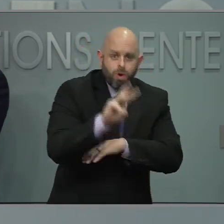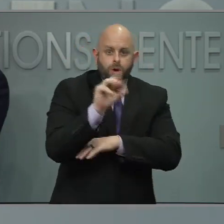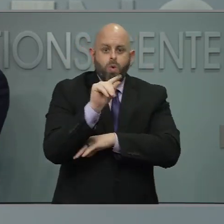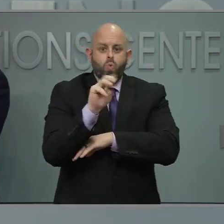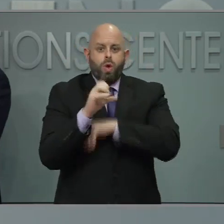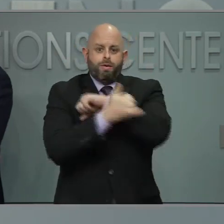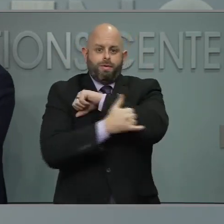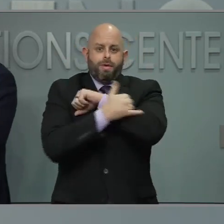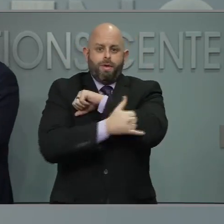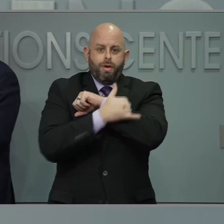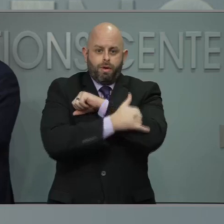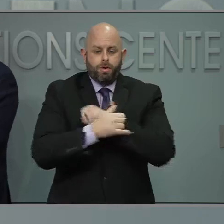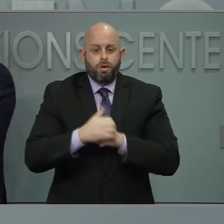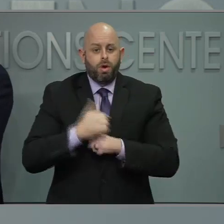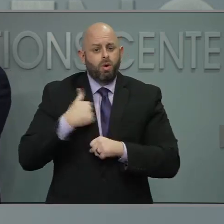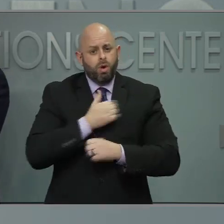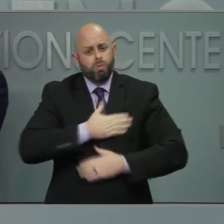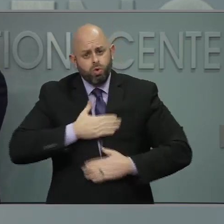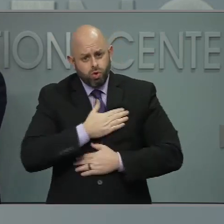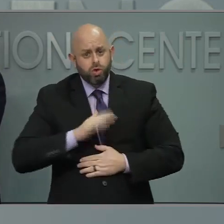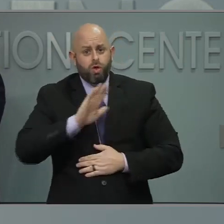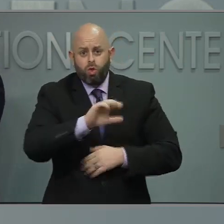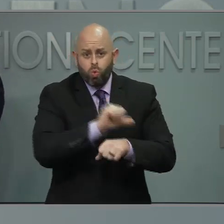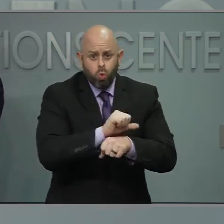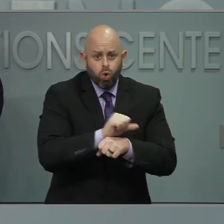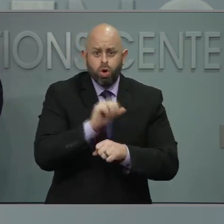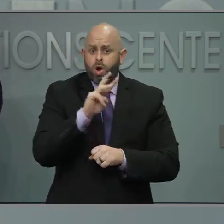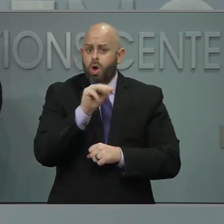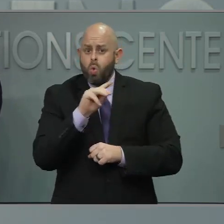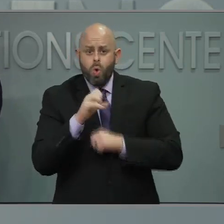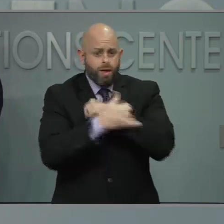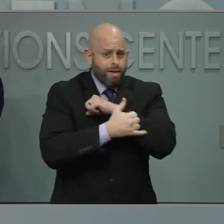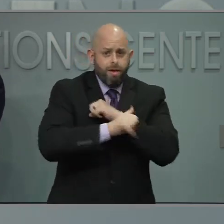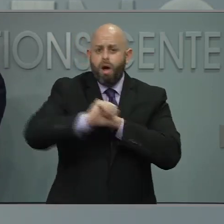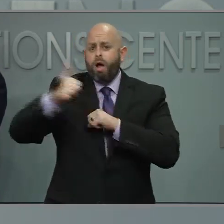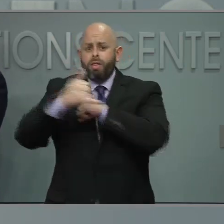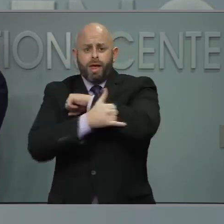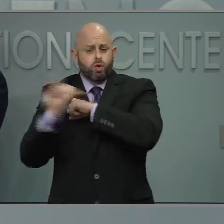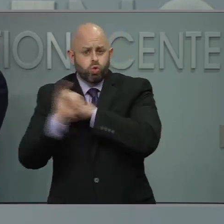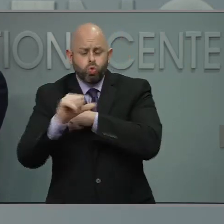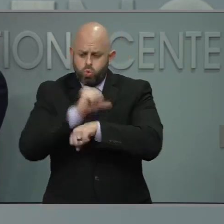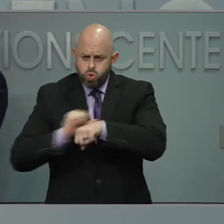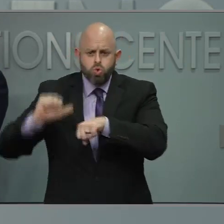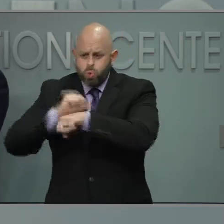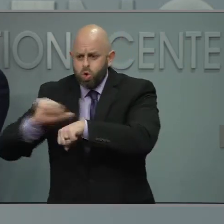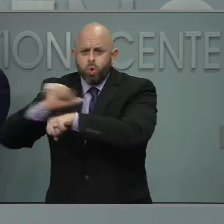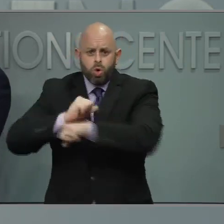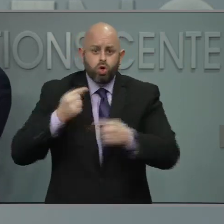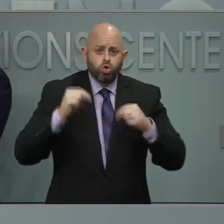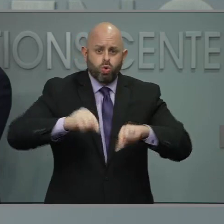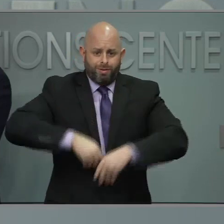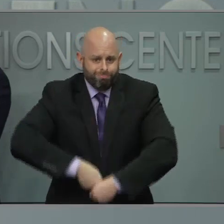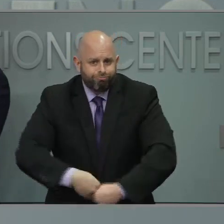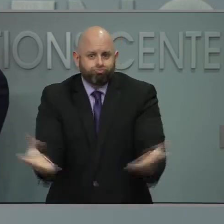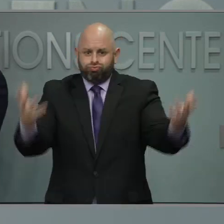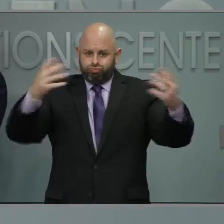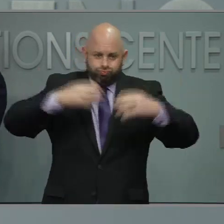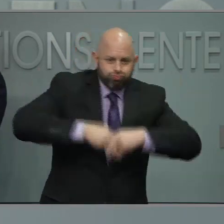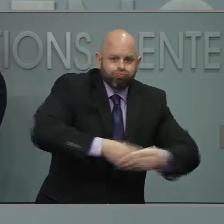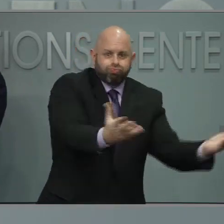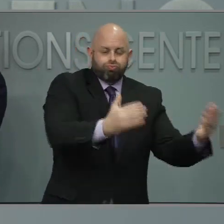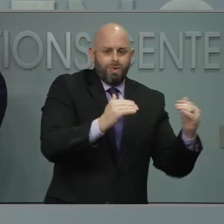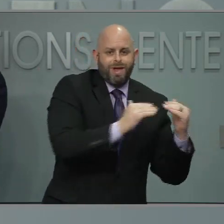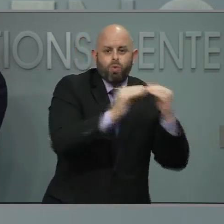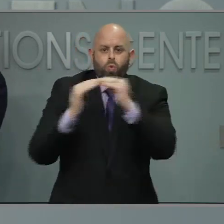all the efforts that have been done, whether it was in Wake County or across the state, to really make sure that we are getting vaccine out quickly and equitably.